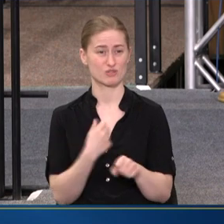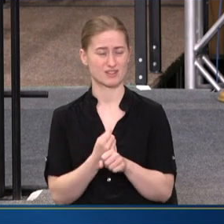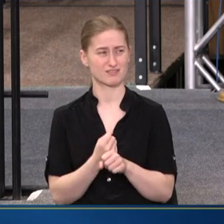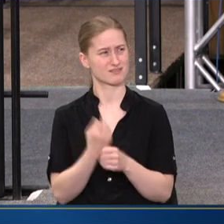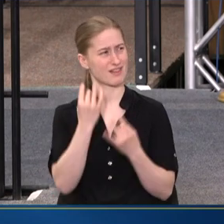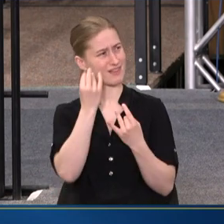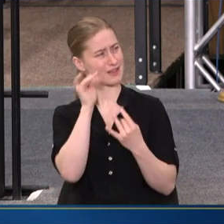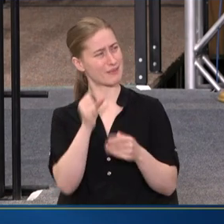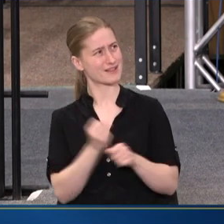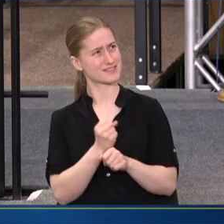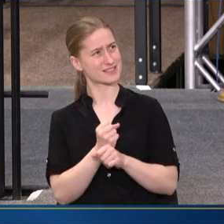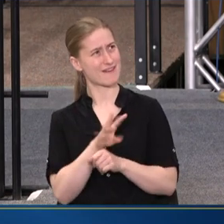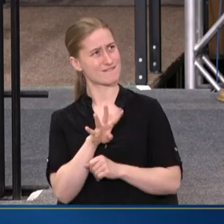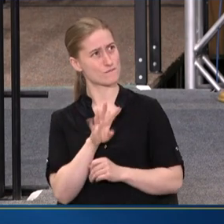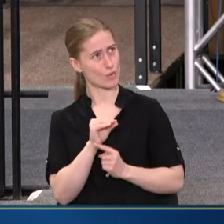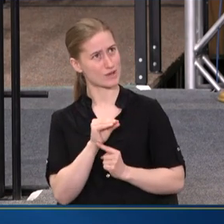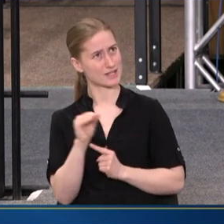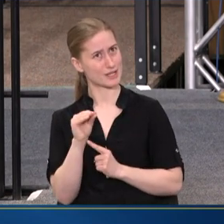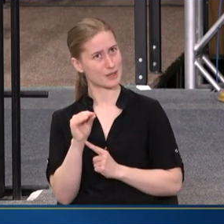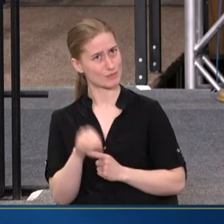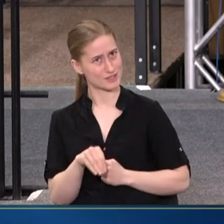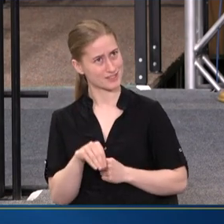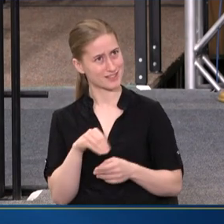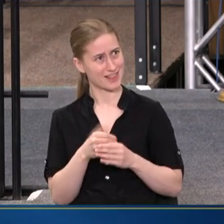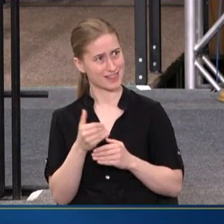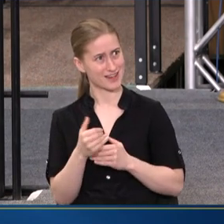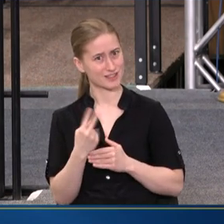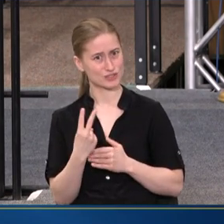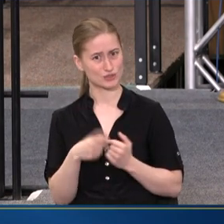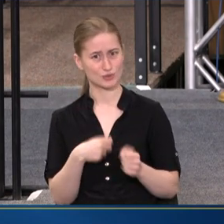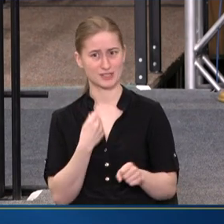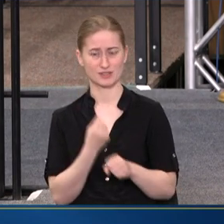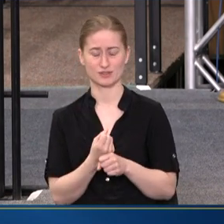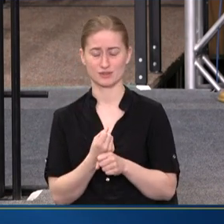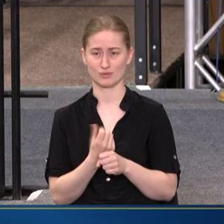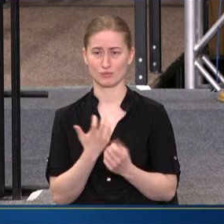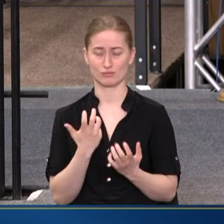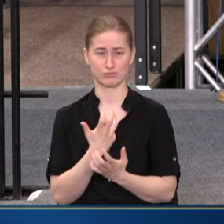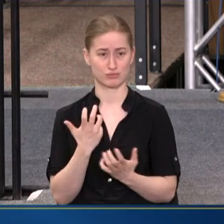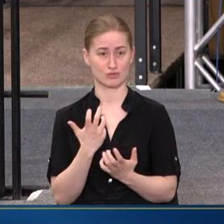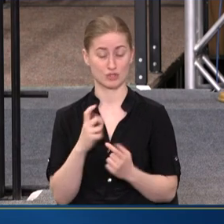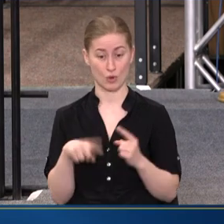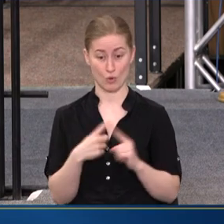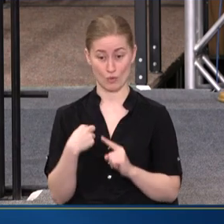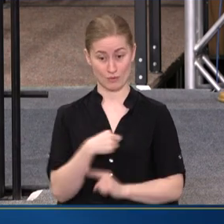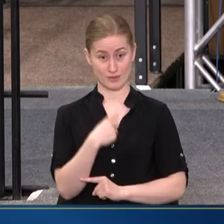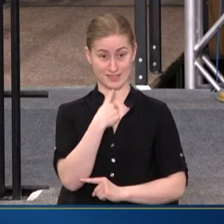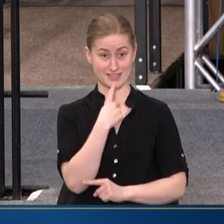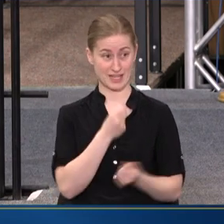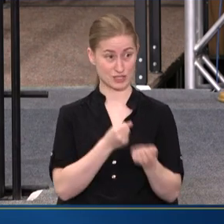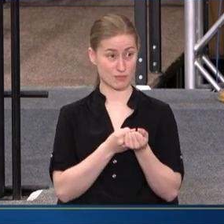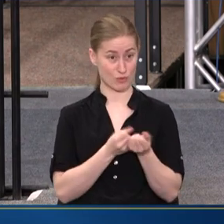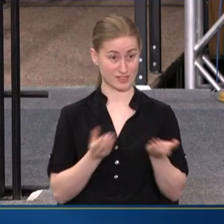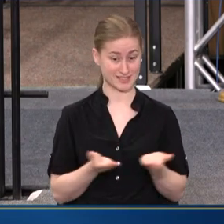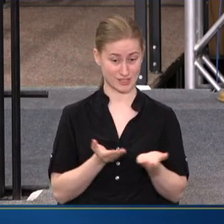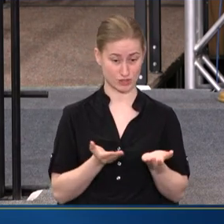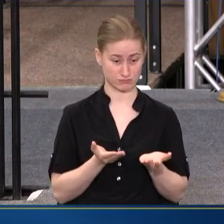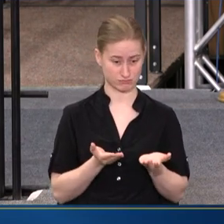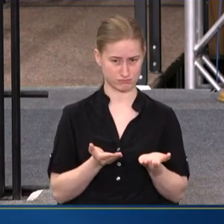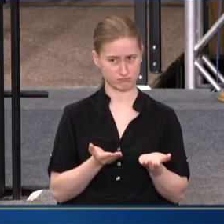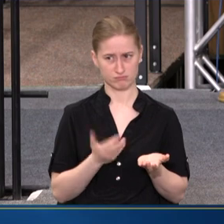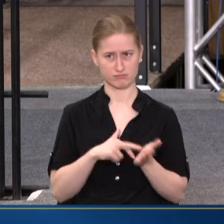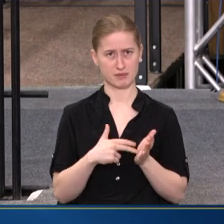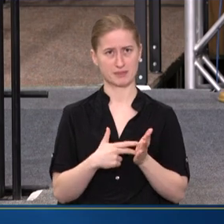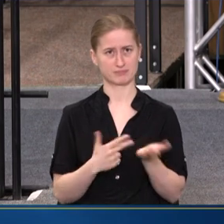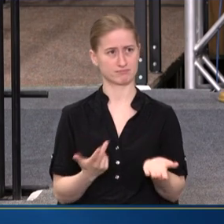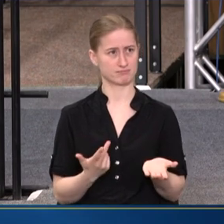STAT FOR A SECOND, 40% IN THE NEXT TWO YEARS. SO WHEN WE SAY SUPPORT IS HERE, WE MEAN